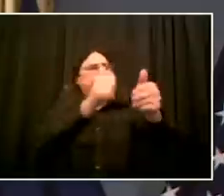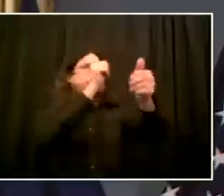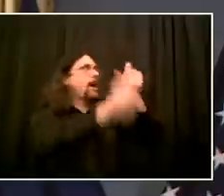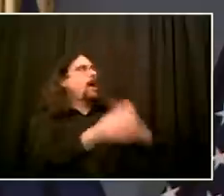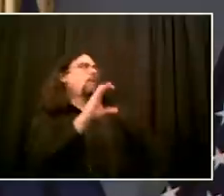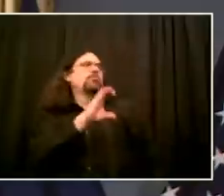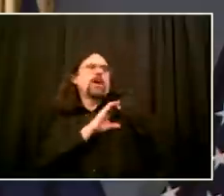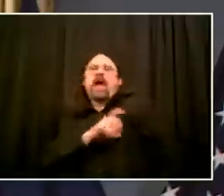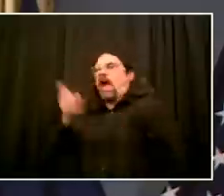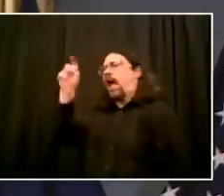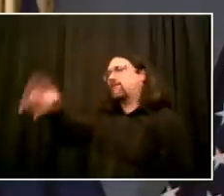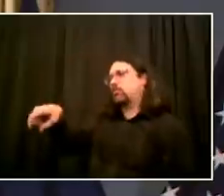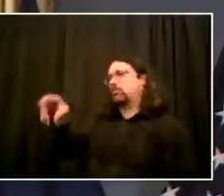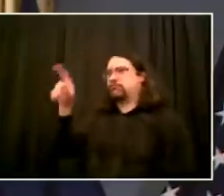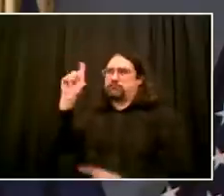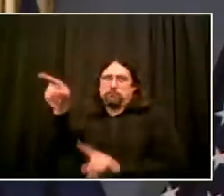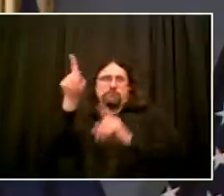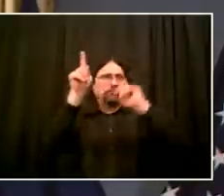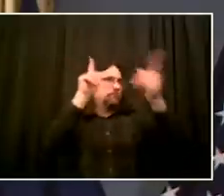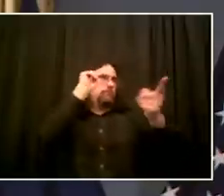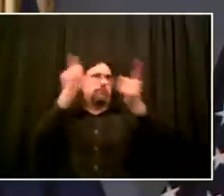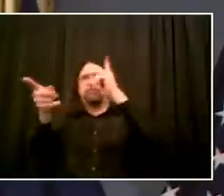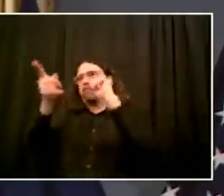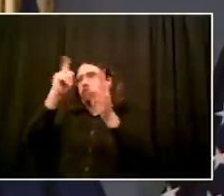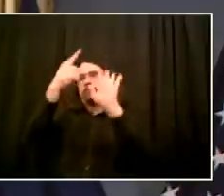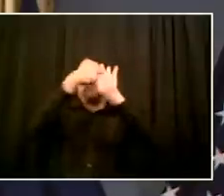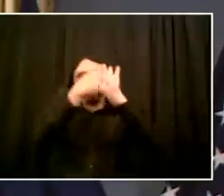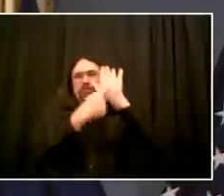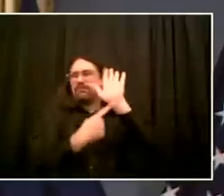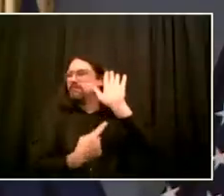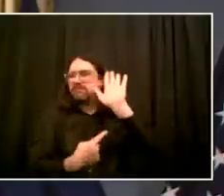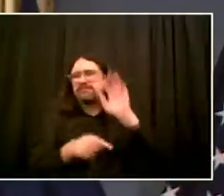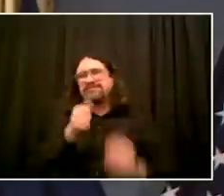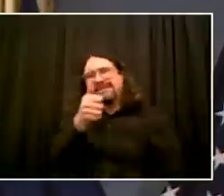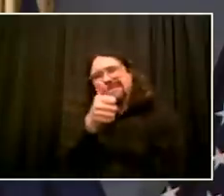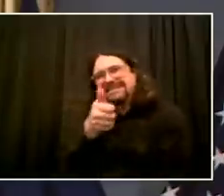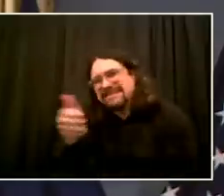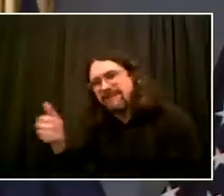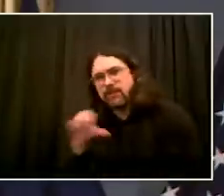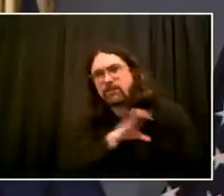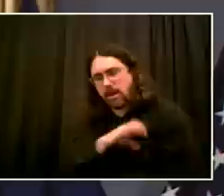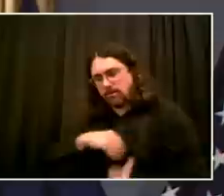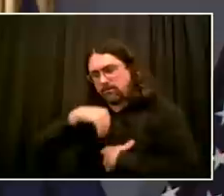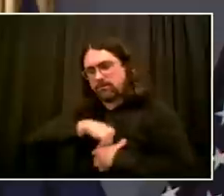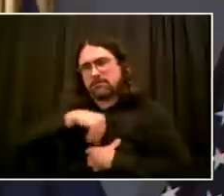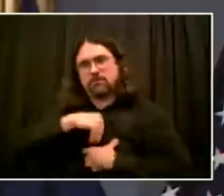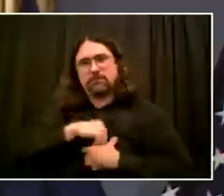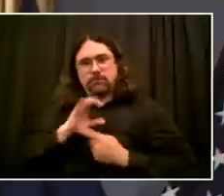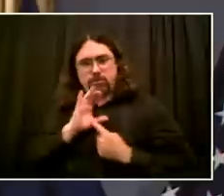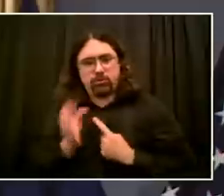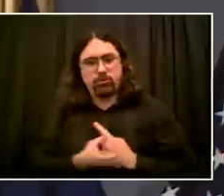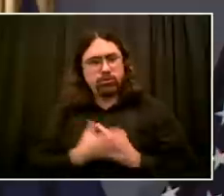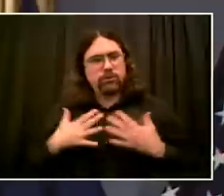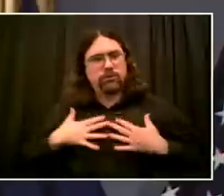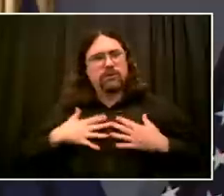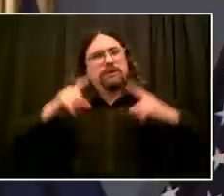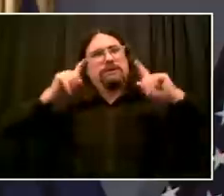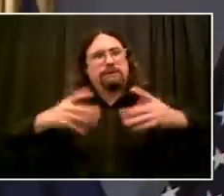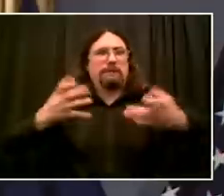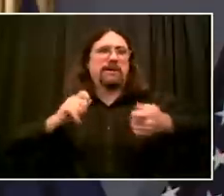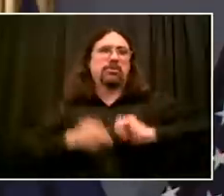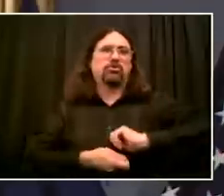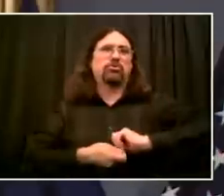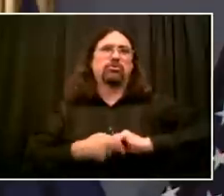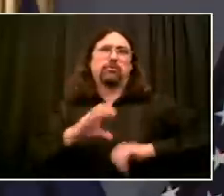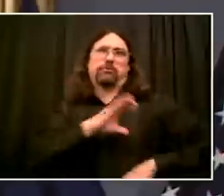wants a different reality between police and community. We have a police force that more and more looks like New York City, a police force that more and more lives in New York City than